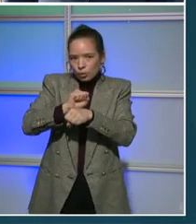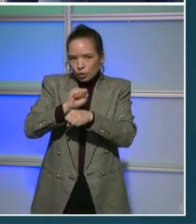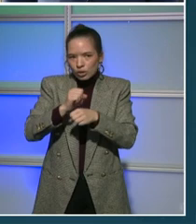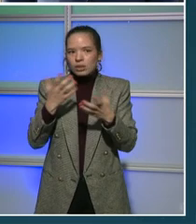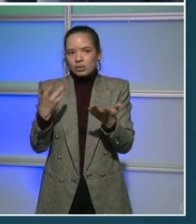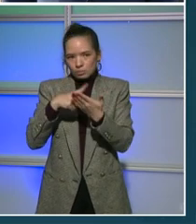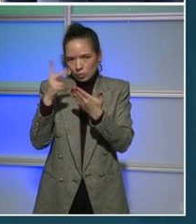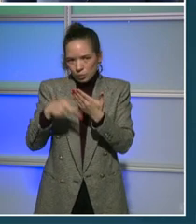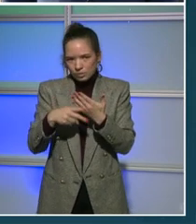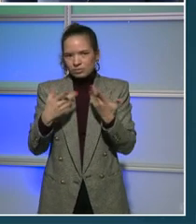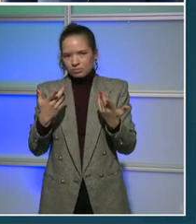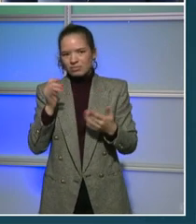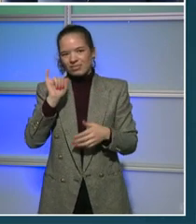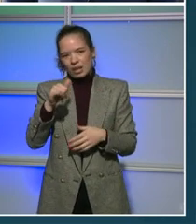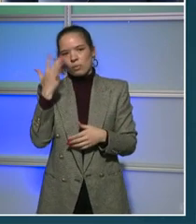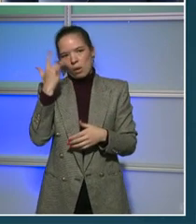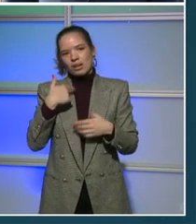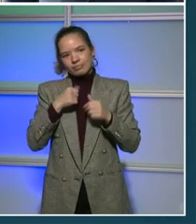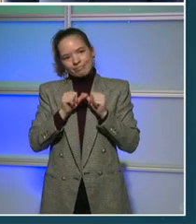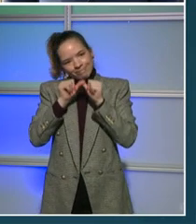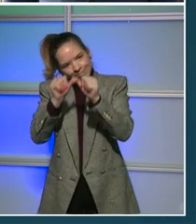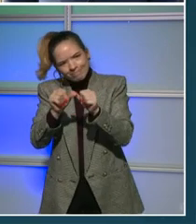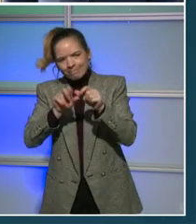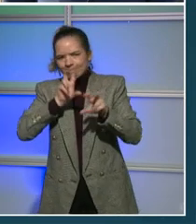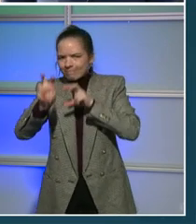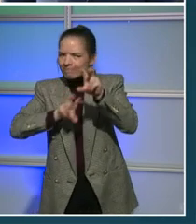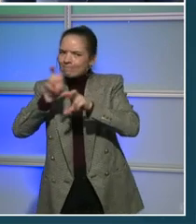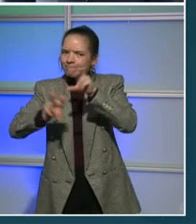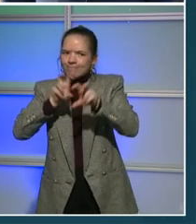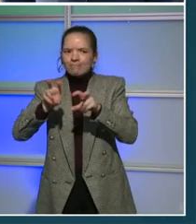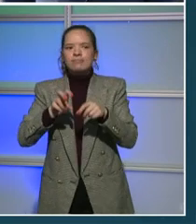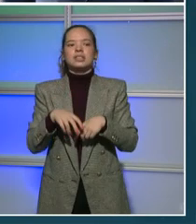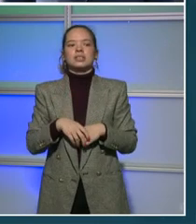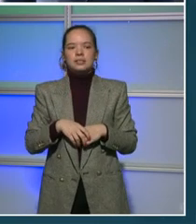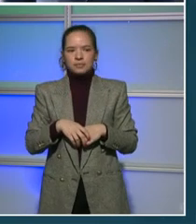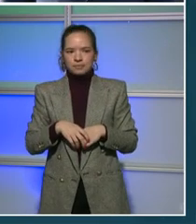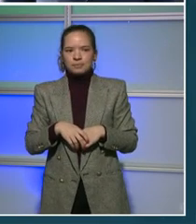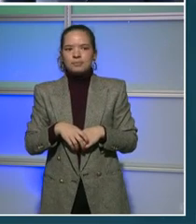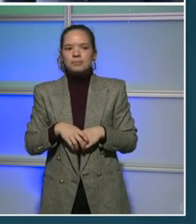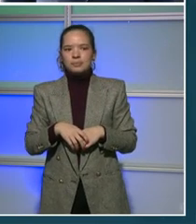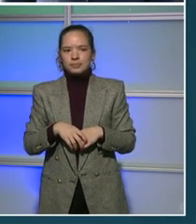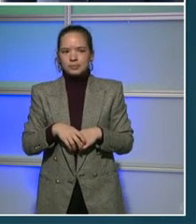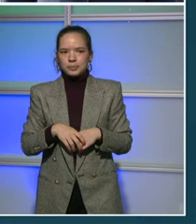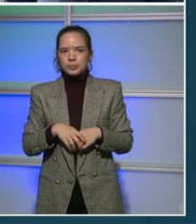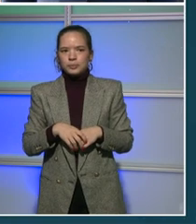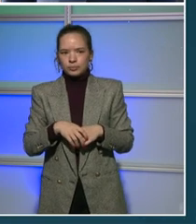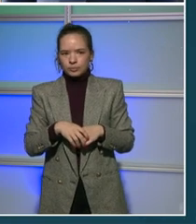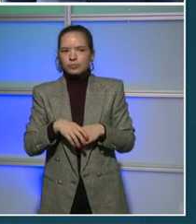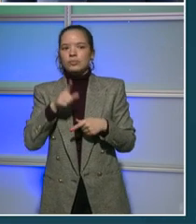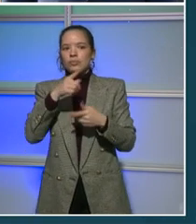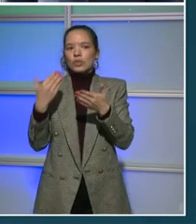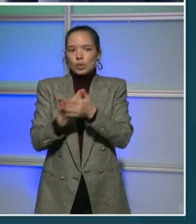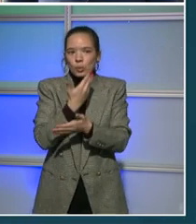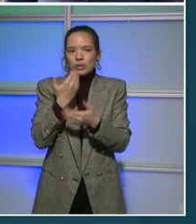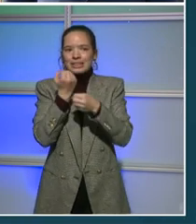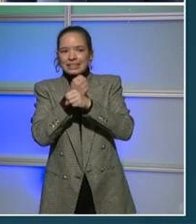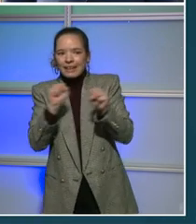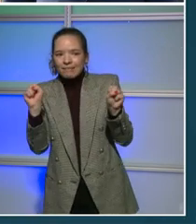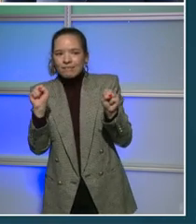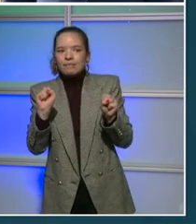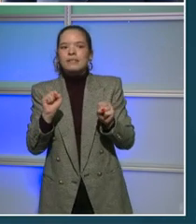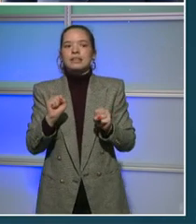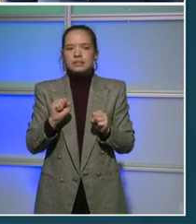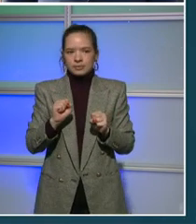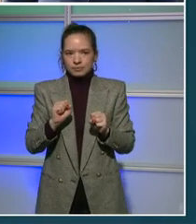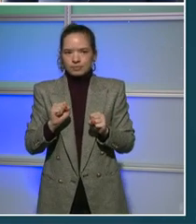continue to invest in youth safety, including the new Safe Passage, Safe Blocks program to place more than 200